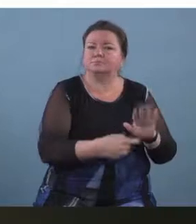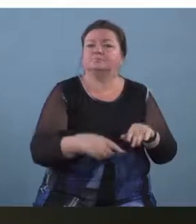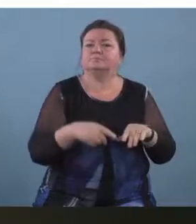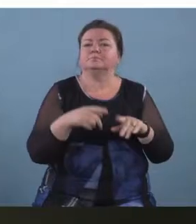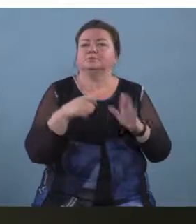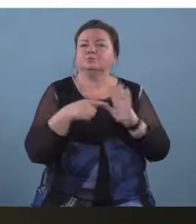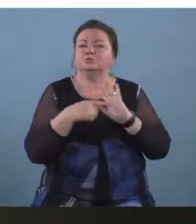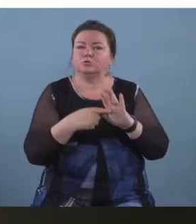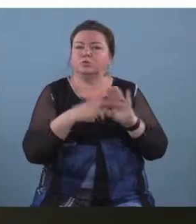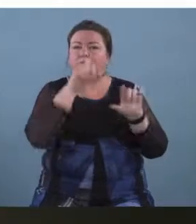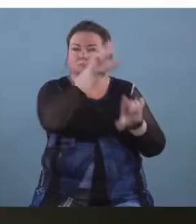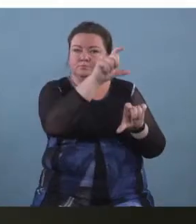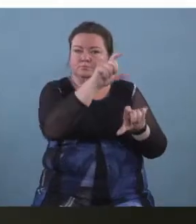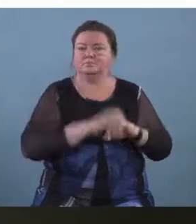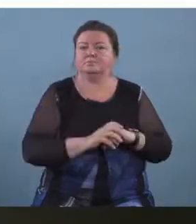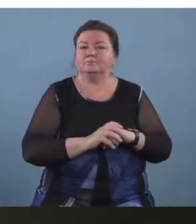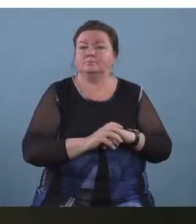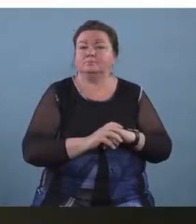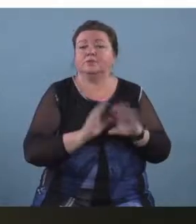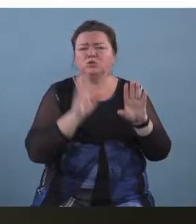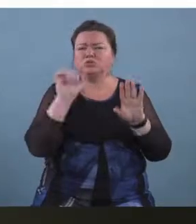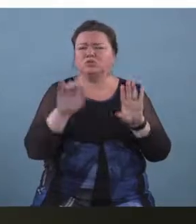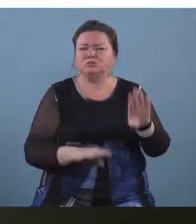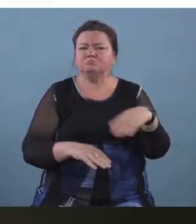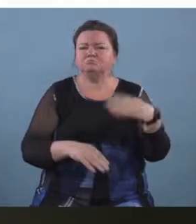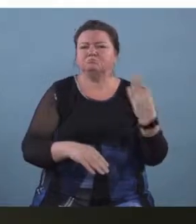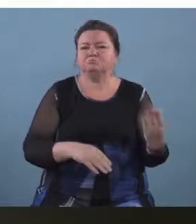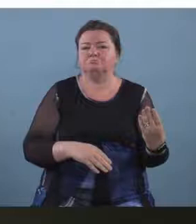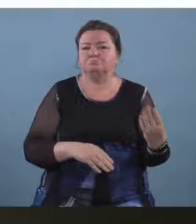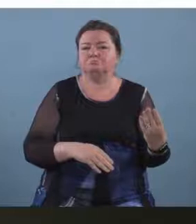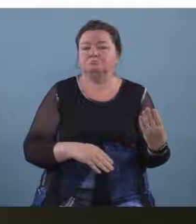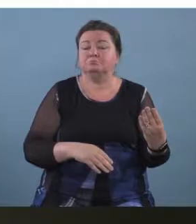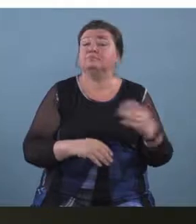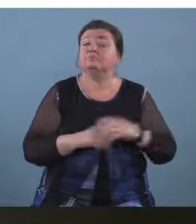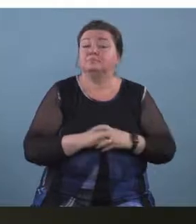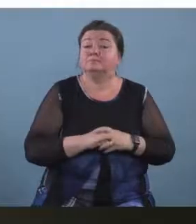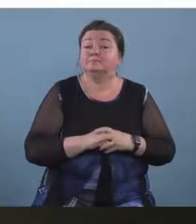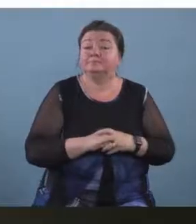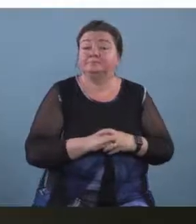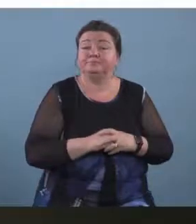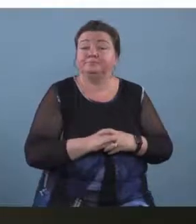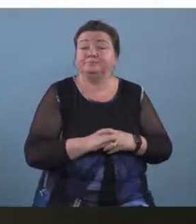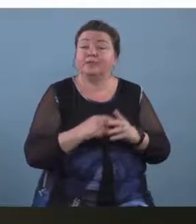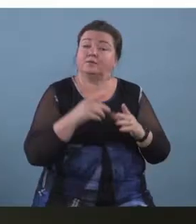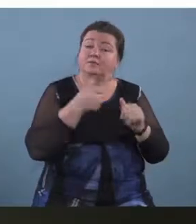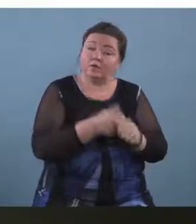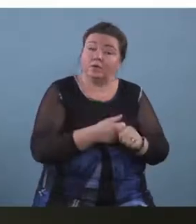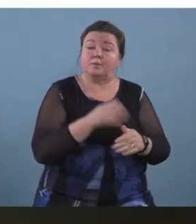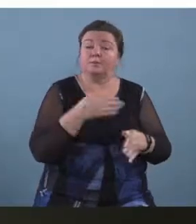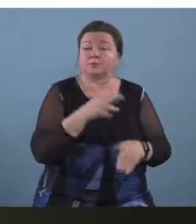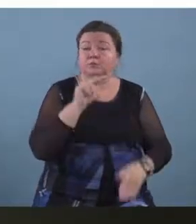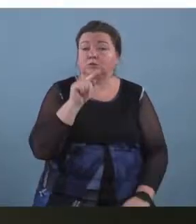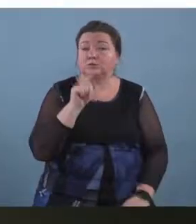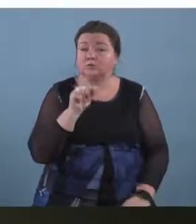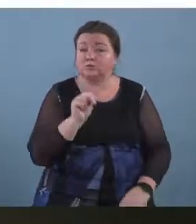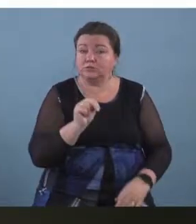cards and you could turn them around to reveal the music notation and so you are very